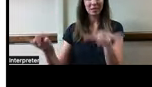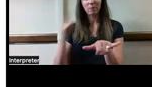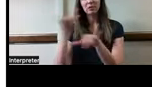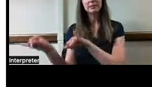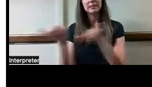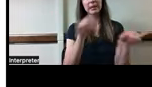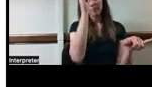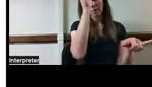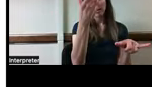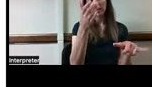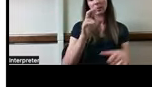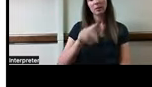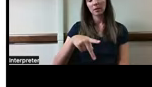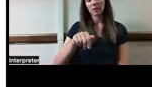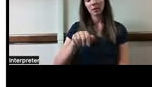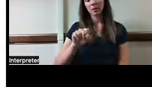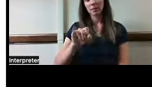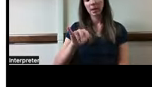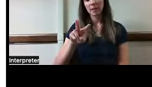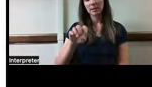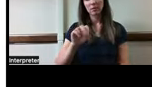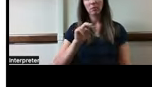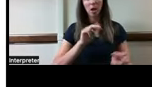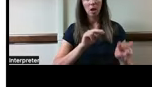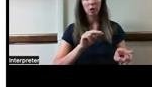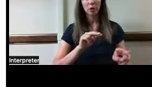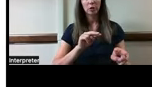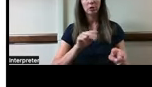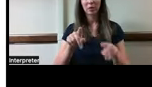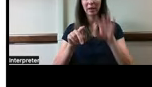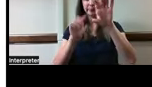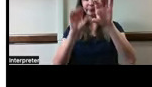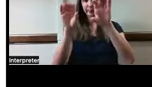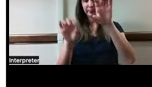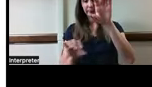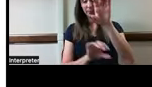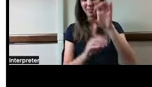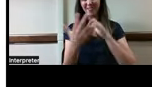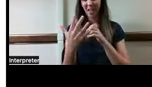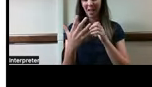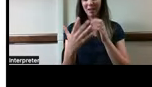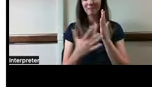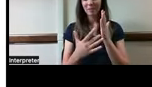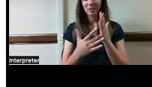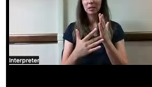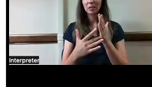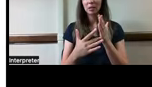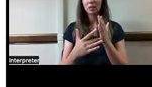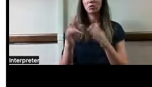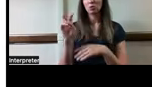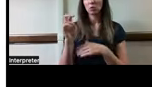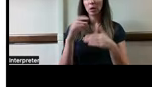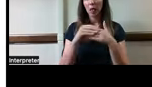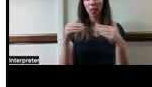monitoring. The model that I put up on the slide here is a five pieces kit that you can buy through the ring system for $200.